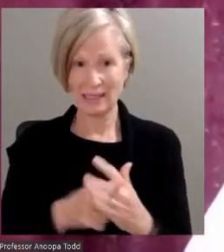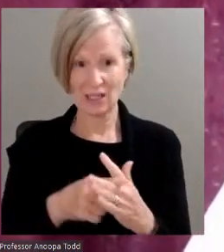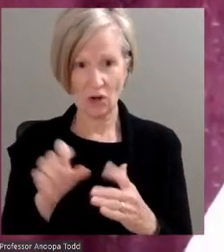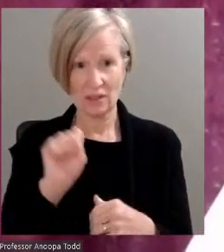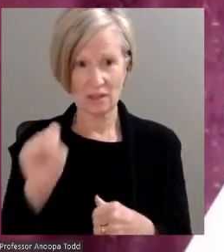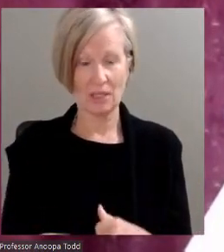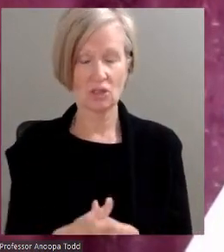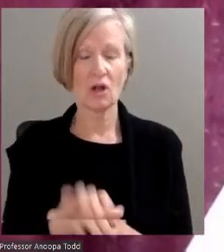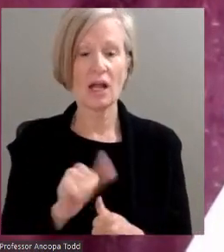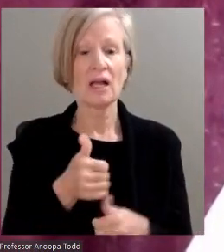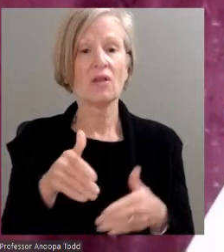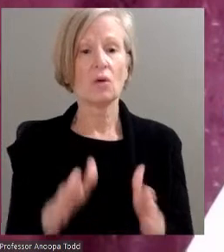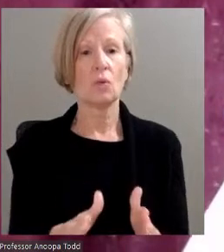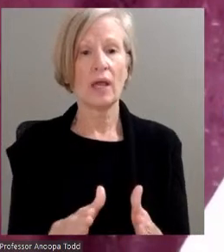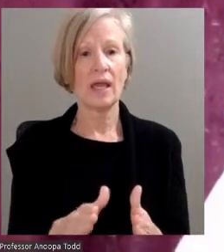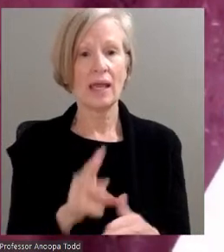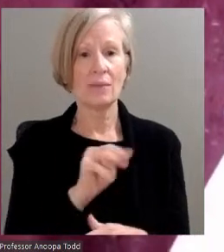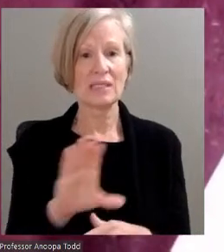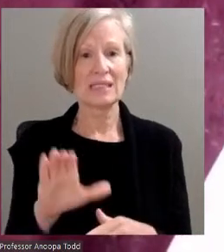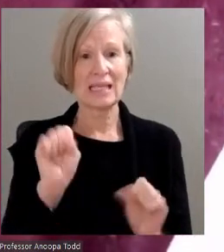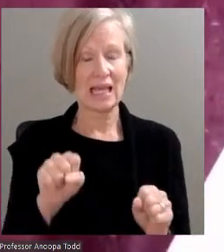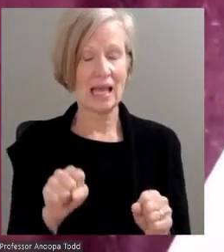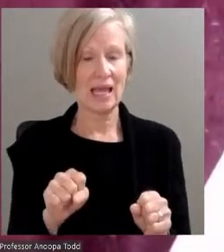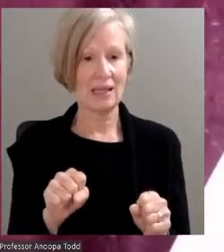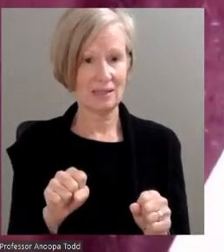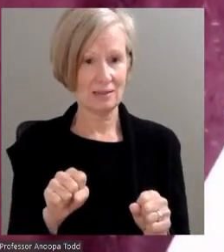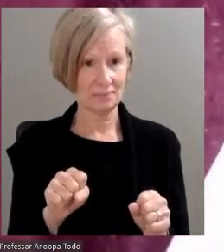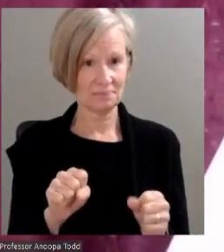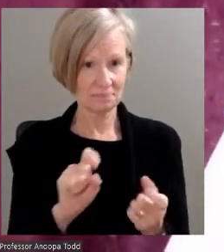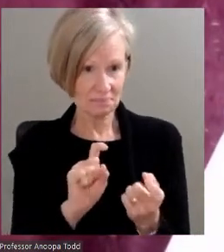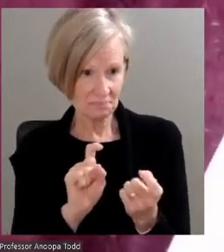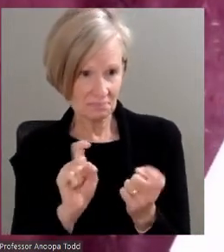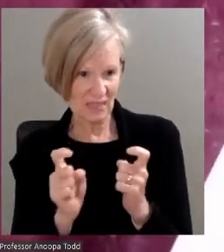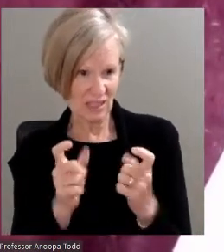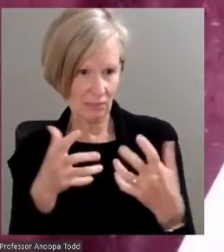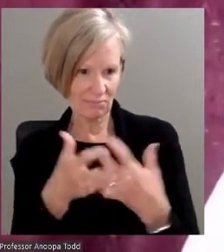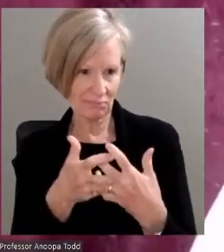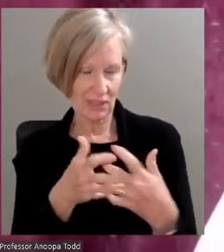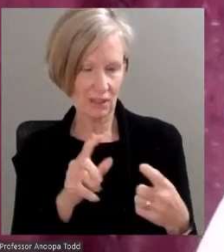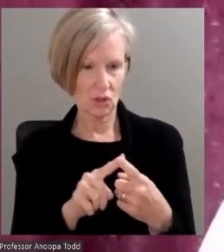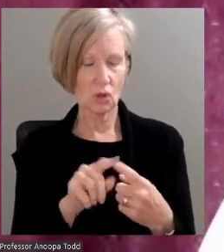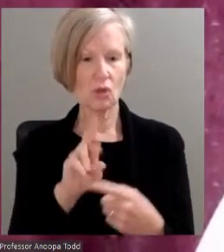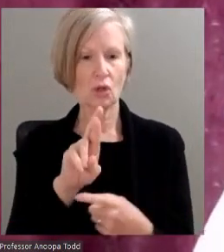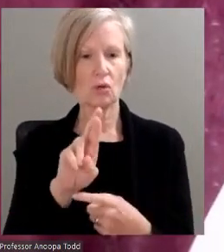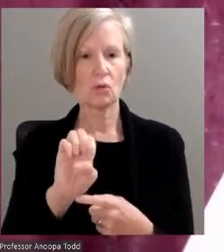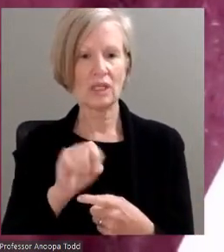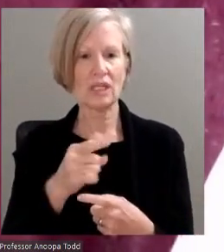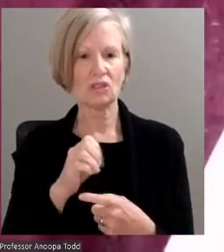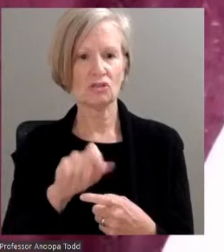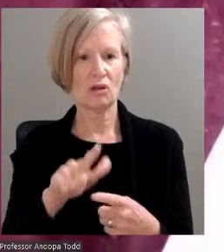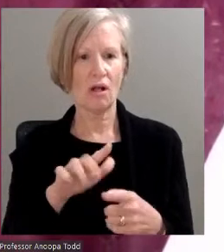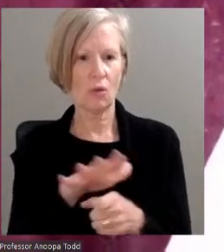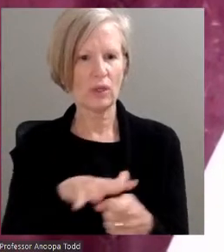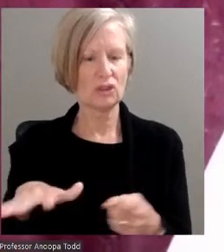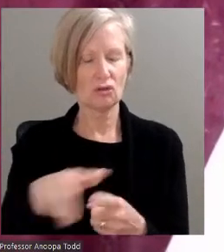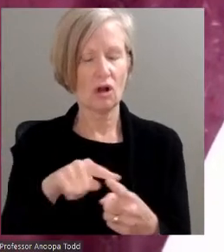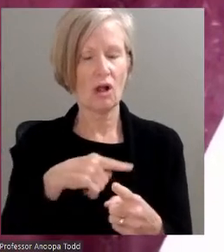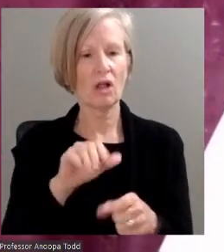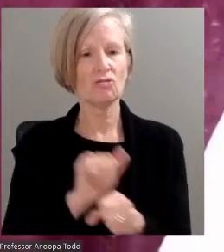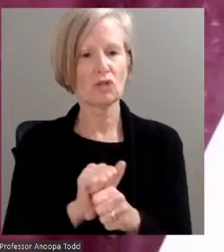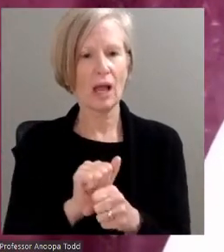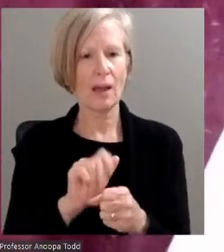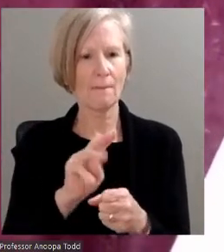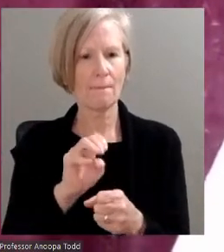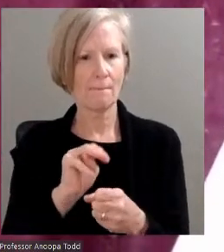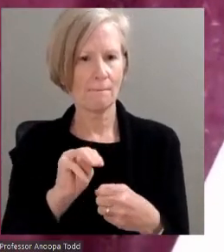Another way MCC can adopt to regional job market fluctuations and rapidly changing enrollment